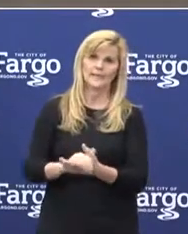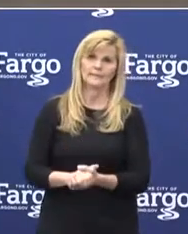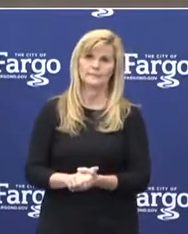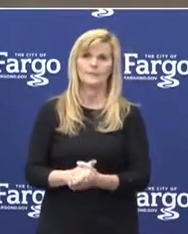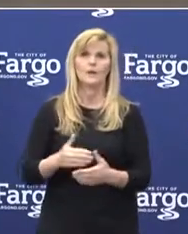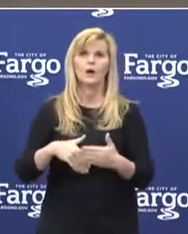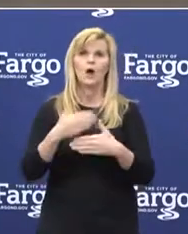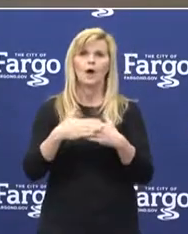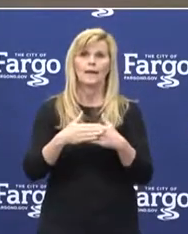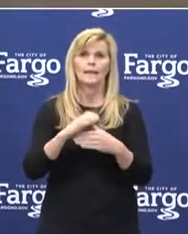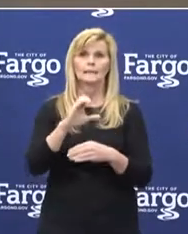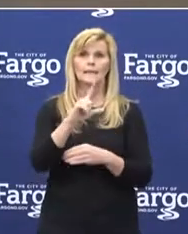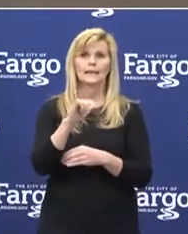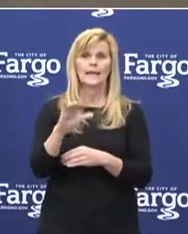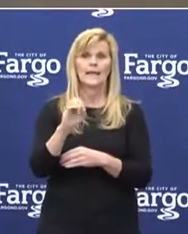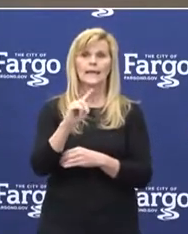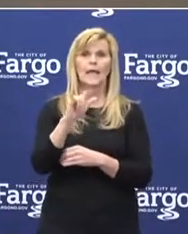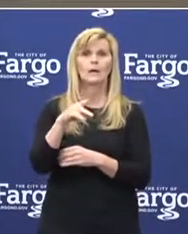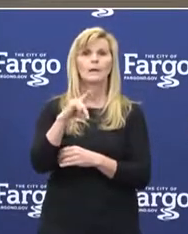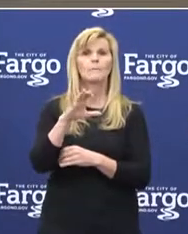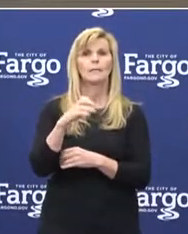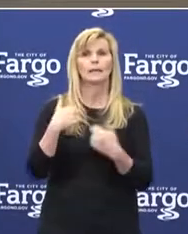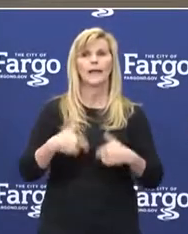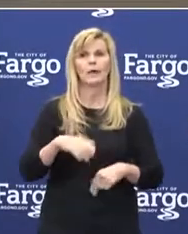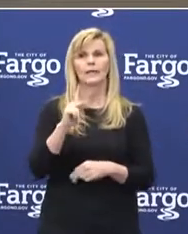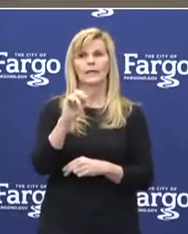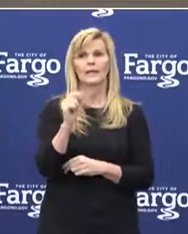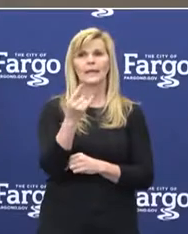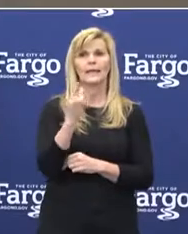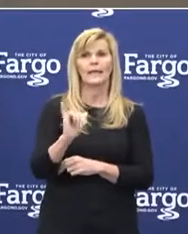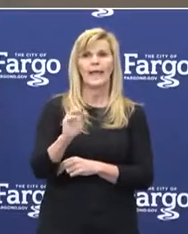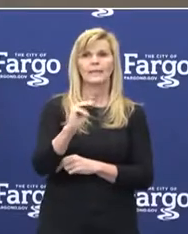next speaker is Clay County Public Health, Kathy McKay.